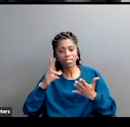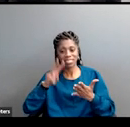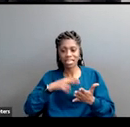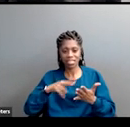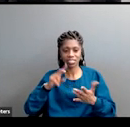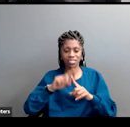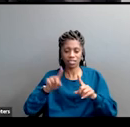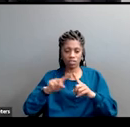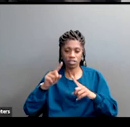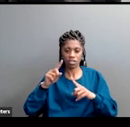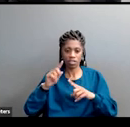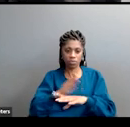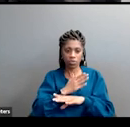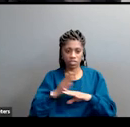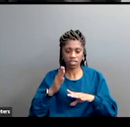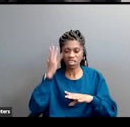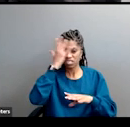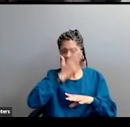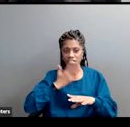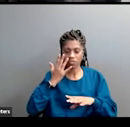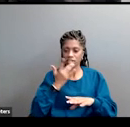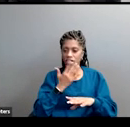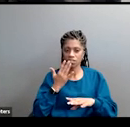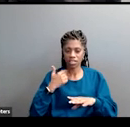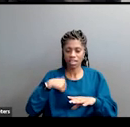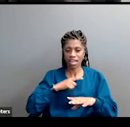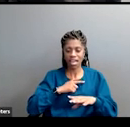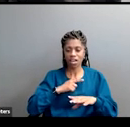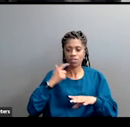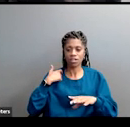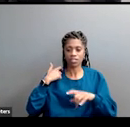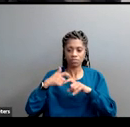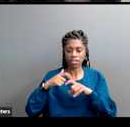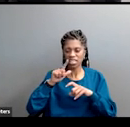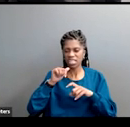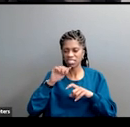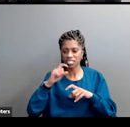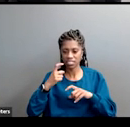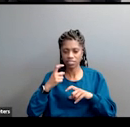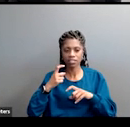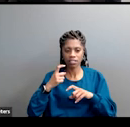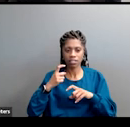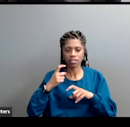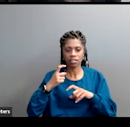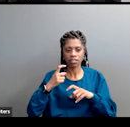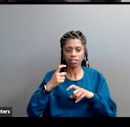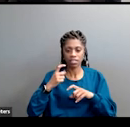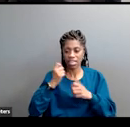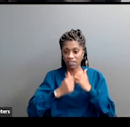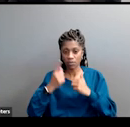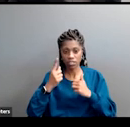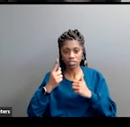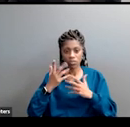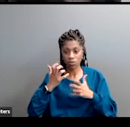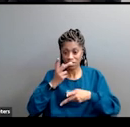come in many colors, but we are all proud of our Latino, our Latinx, our Hispanic heritage. And like everyone else, we want to take